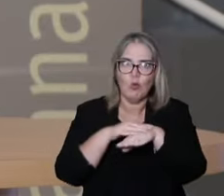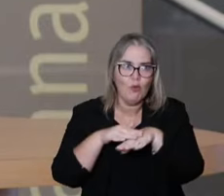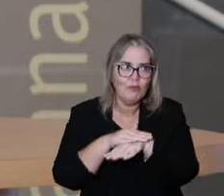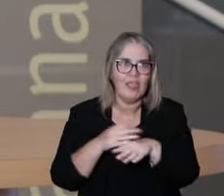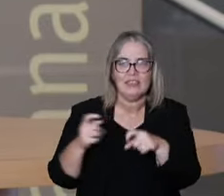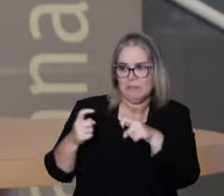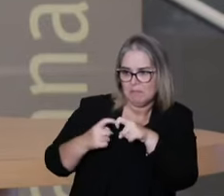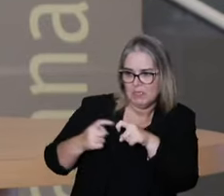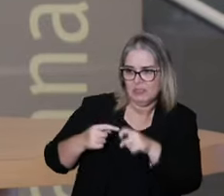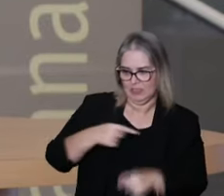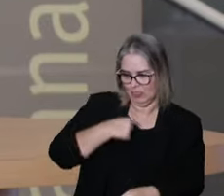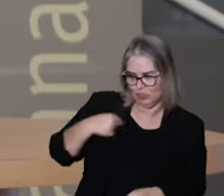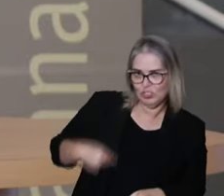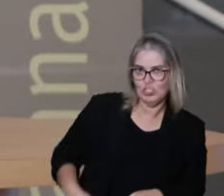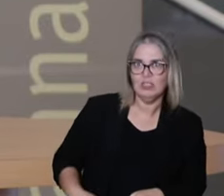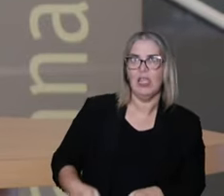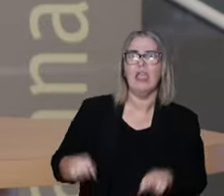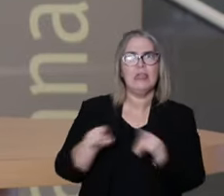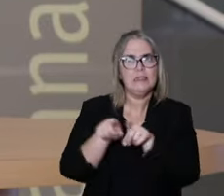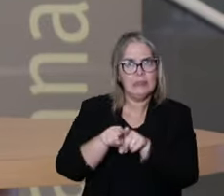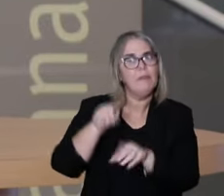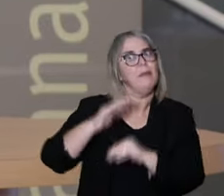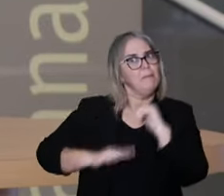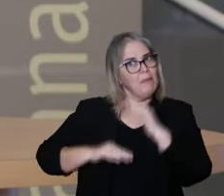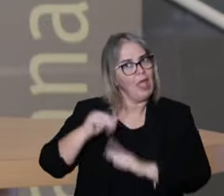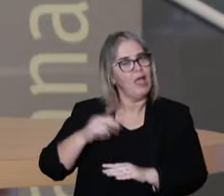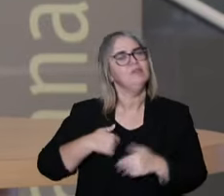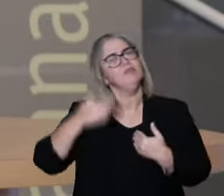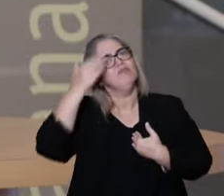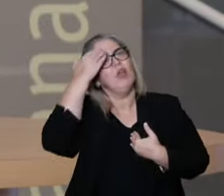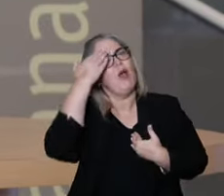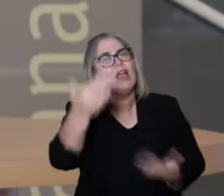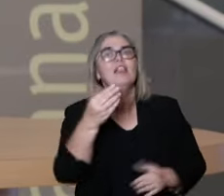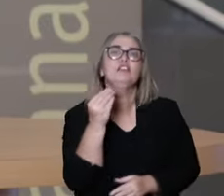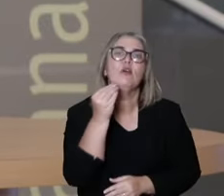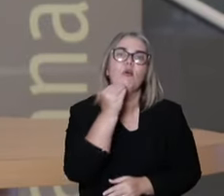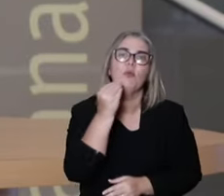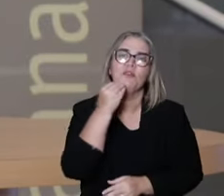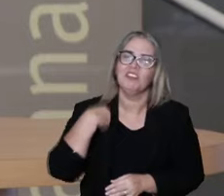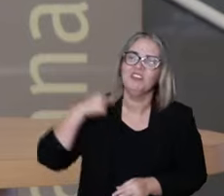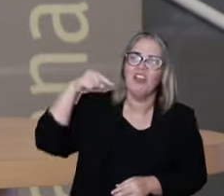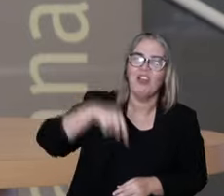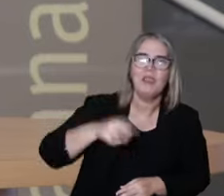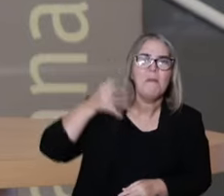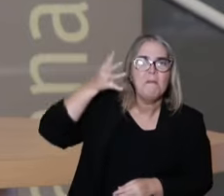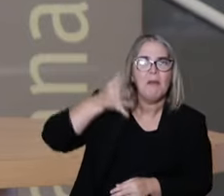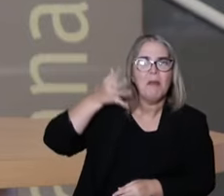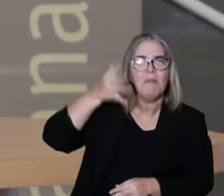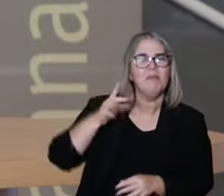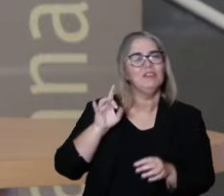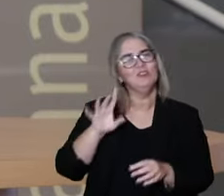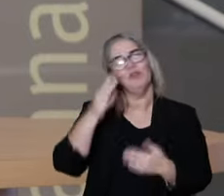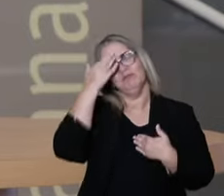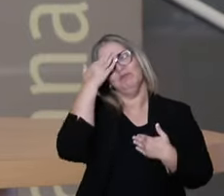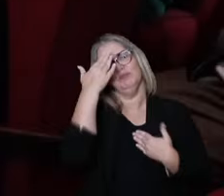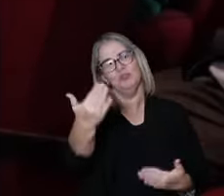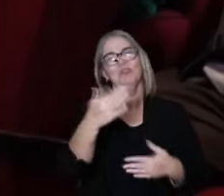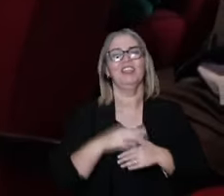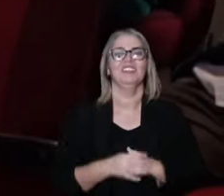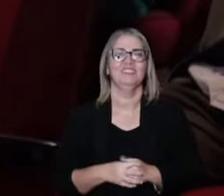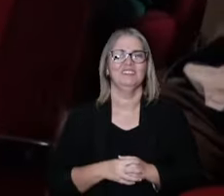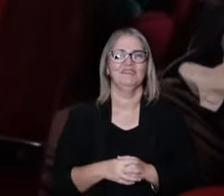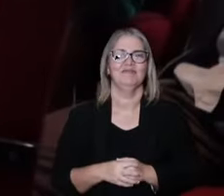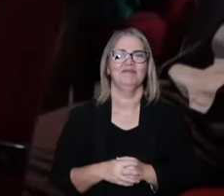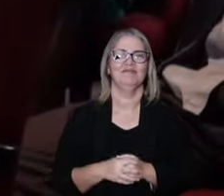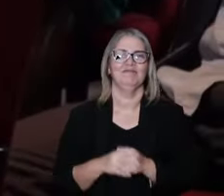about, not only the Chinese medicine, but integrative practices. So I would like to thank